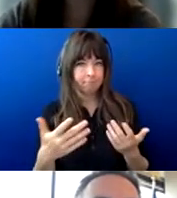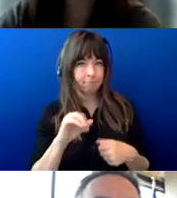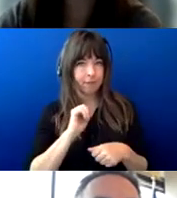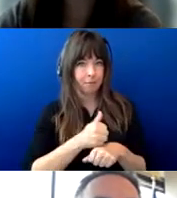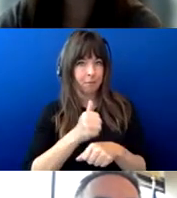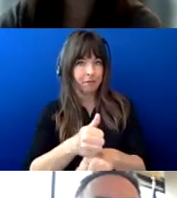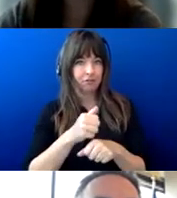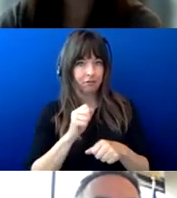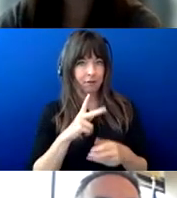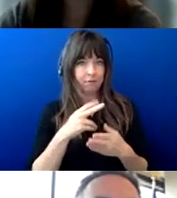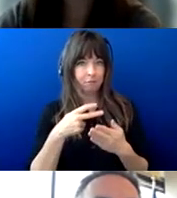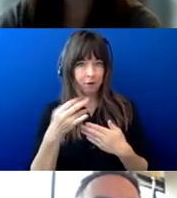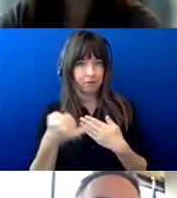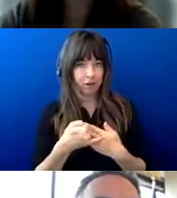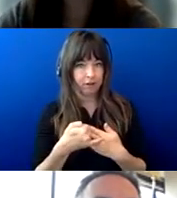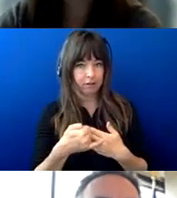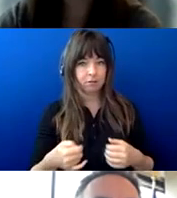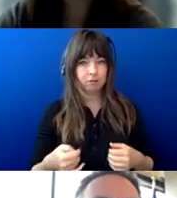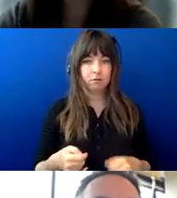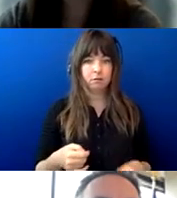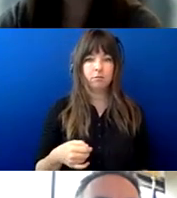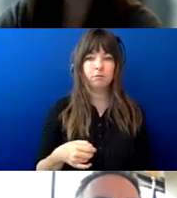of the project and